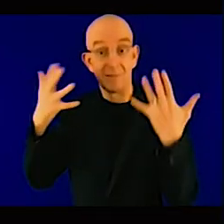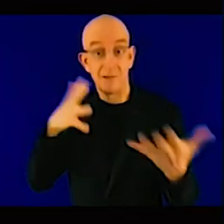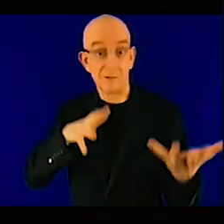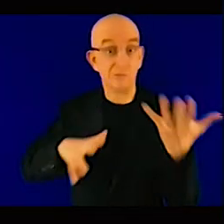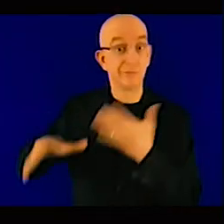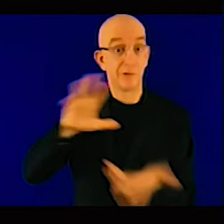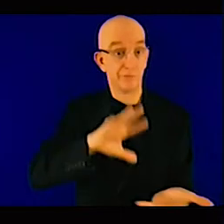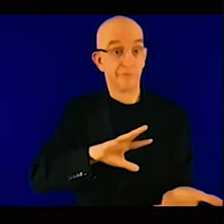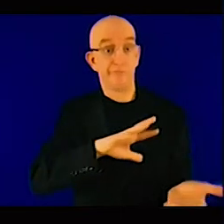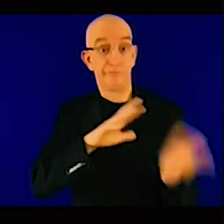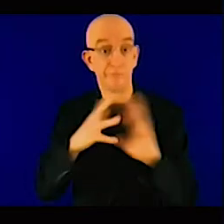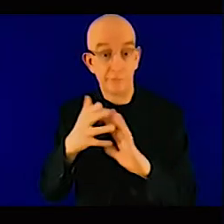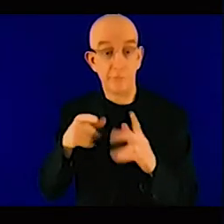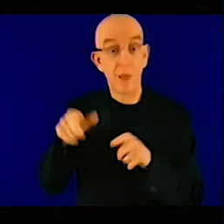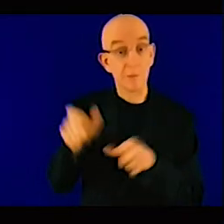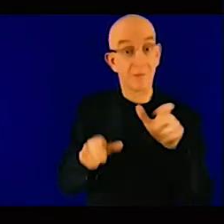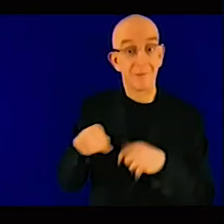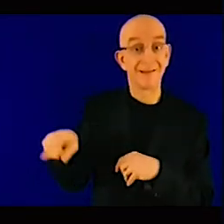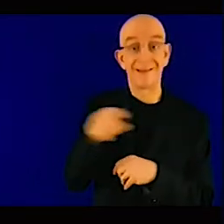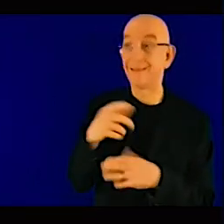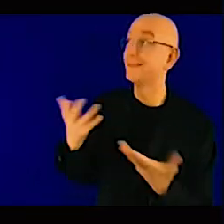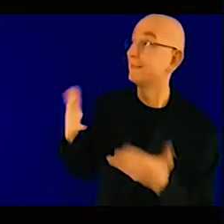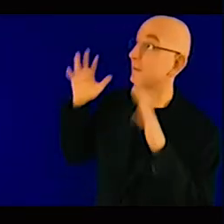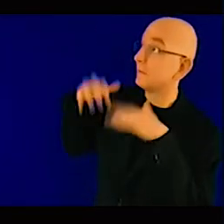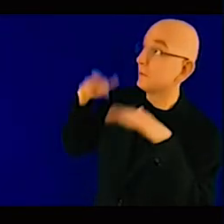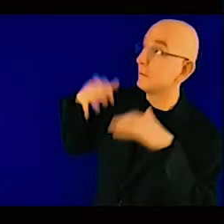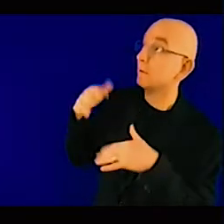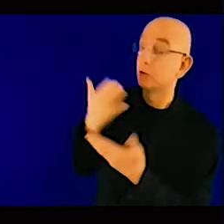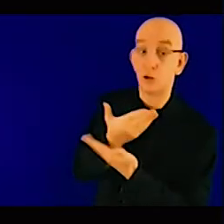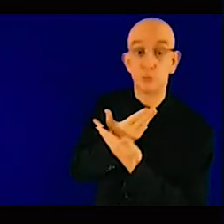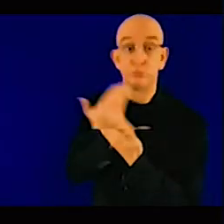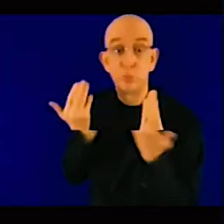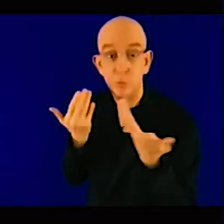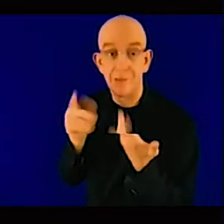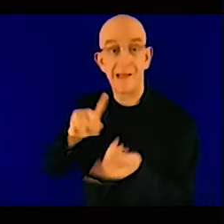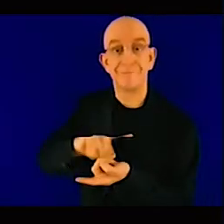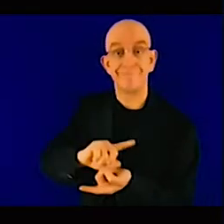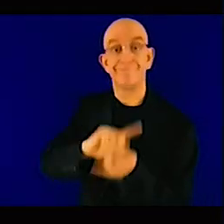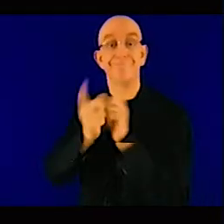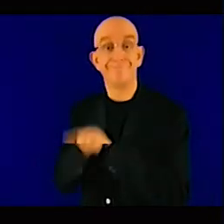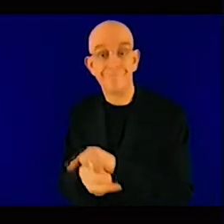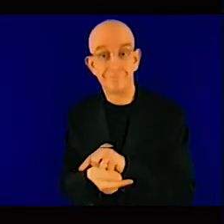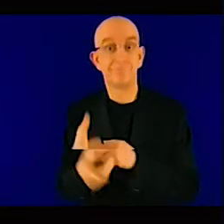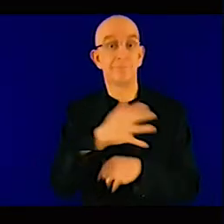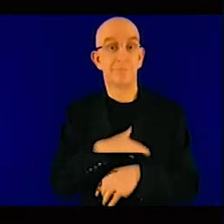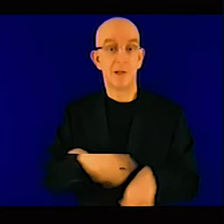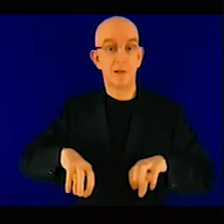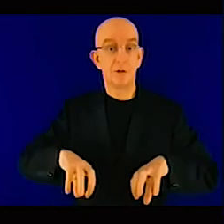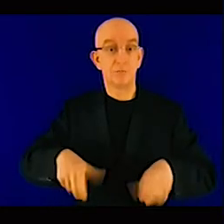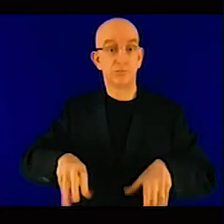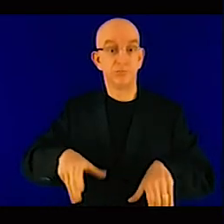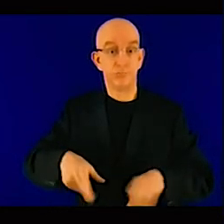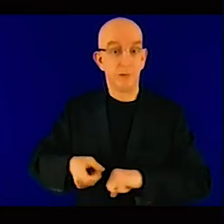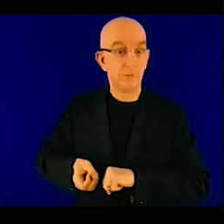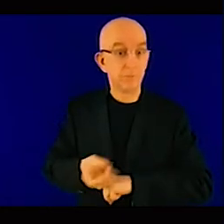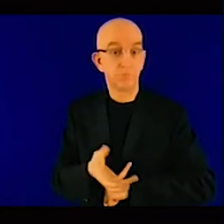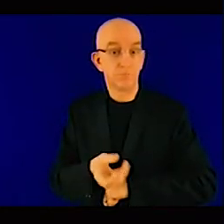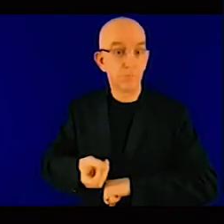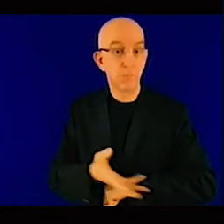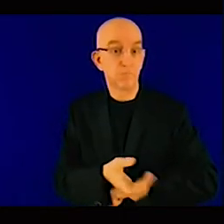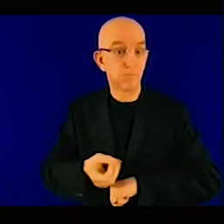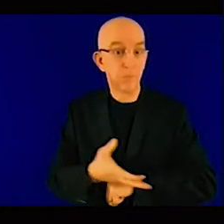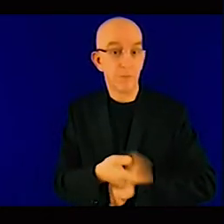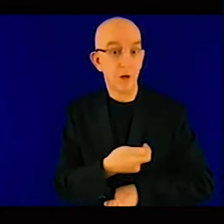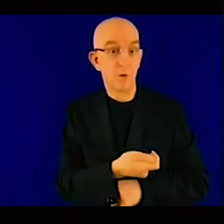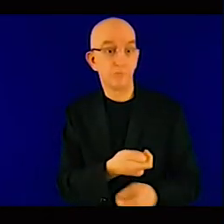water, for instance. Like the same with the water sector, uh, if they would, they are not going to rely on rainfall,